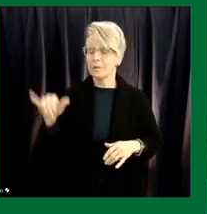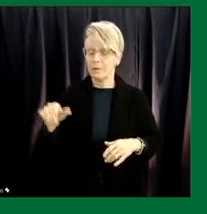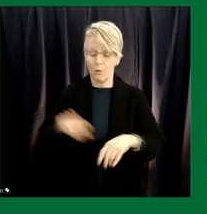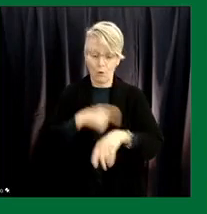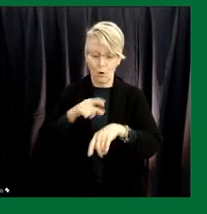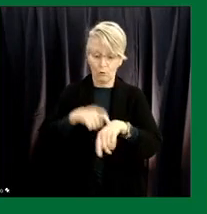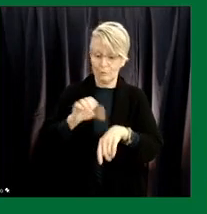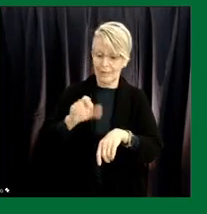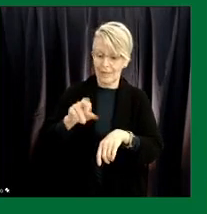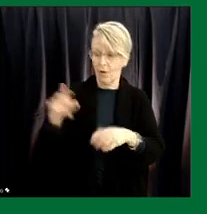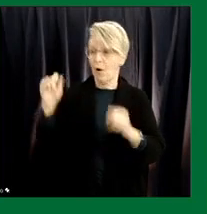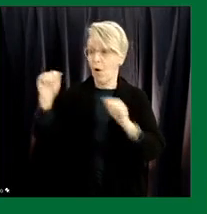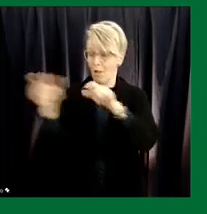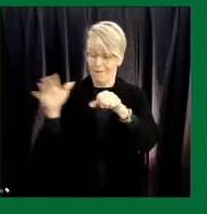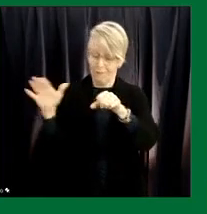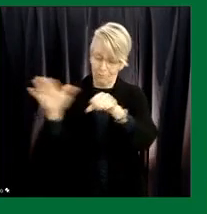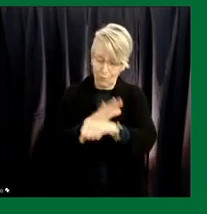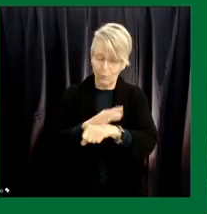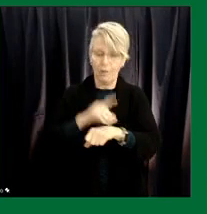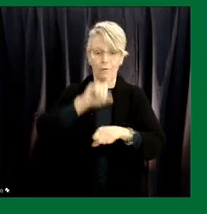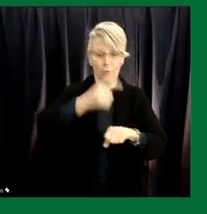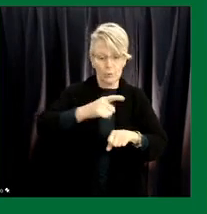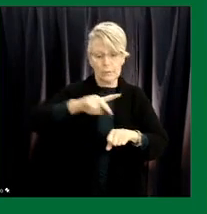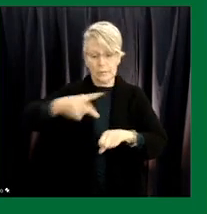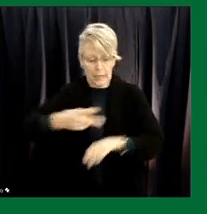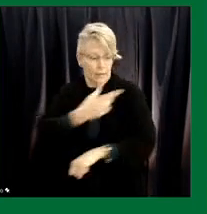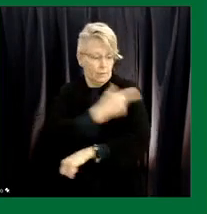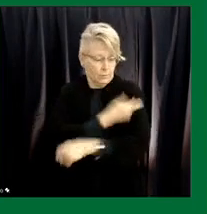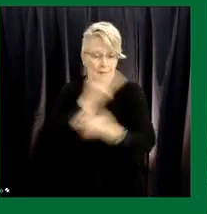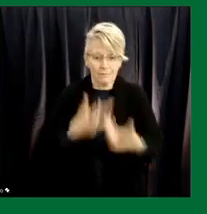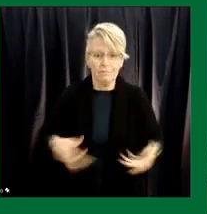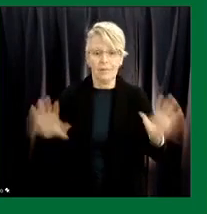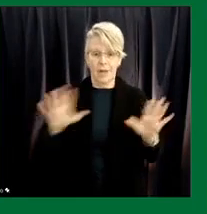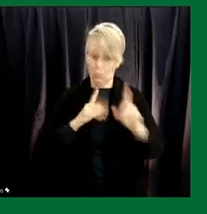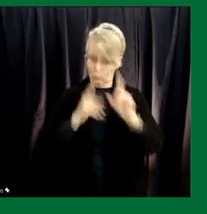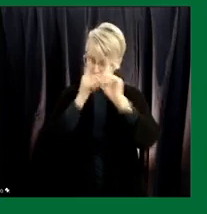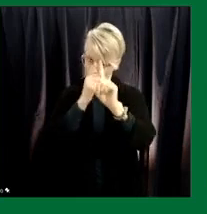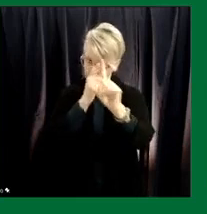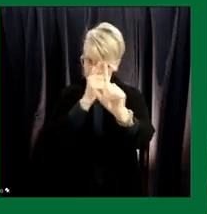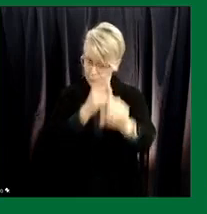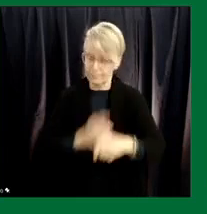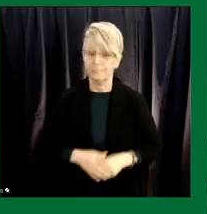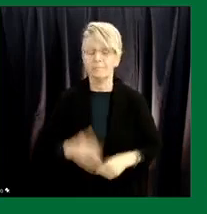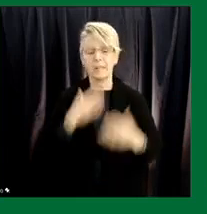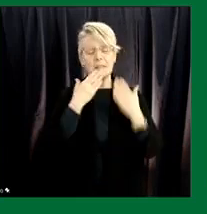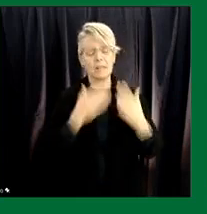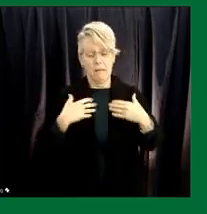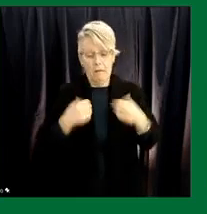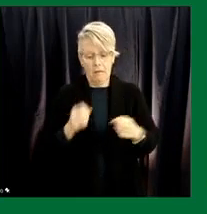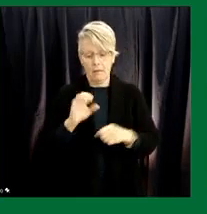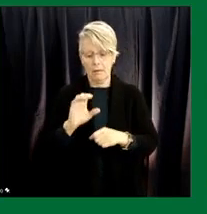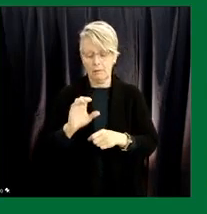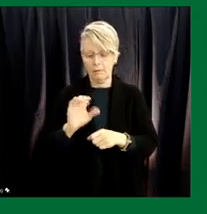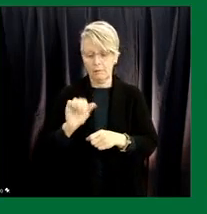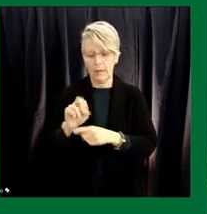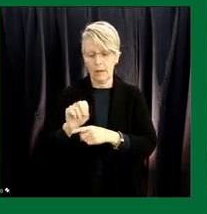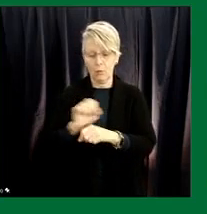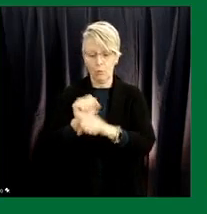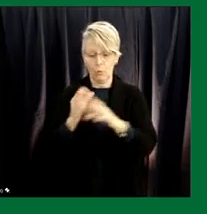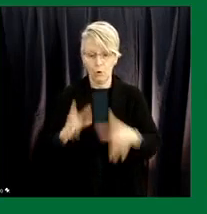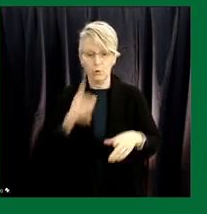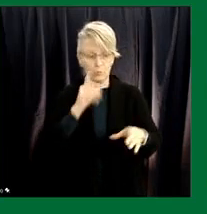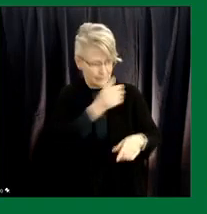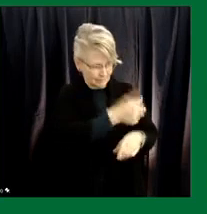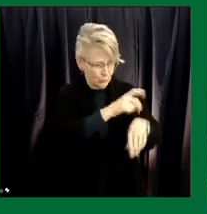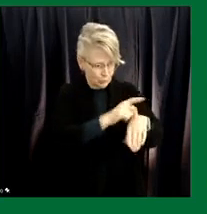vaccinated and being fully vaccinated as soon as possible. I do want to thank all of our health care workers involved in delivering the vaccines so